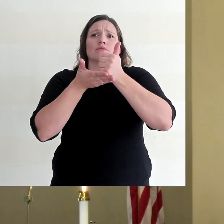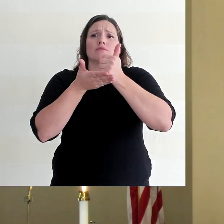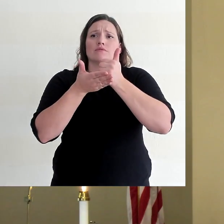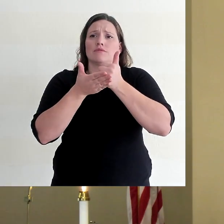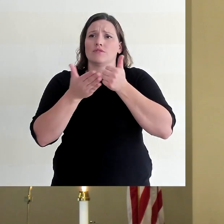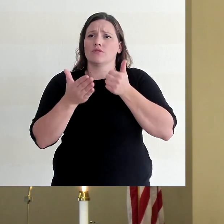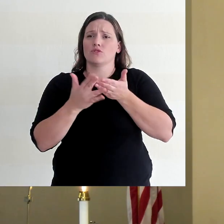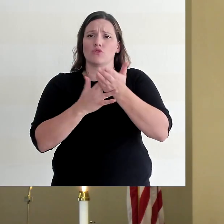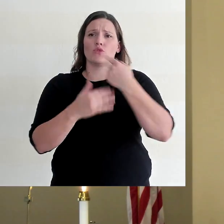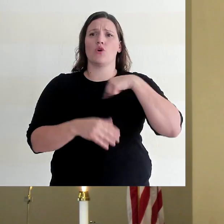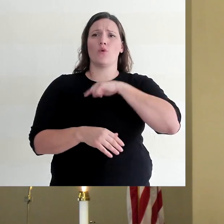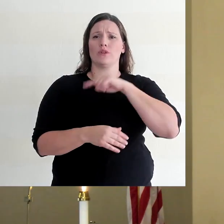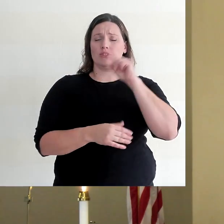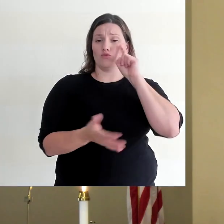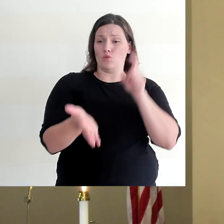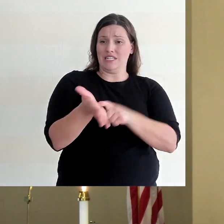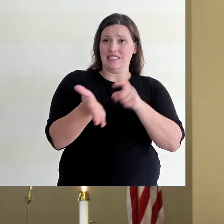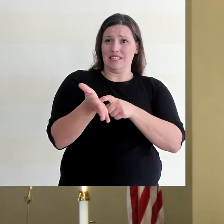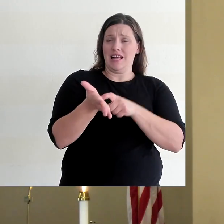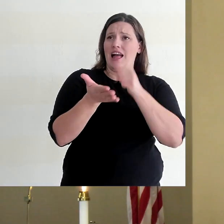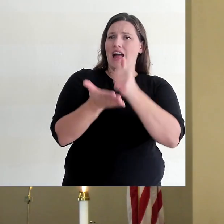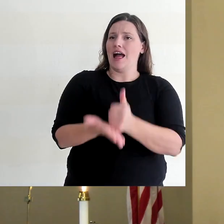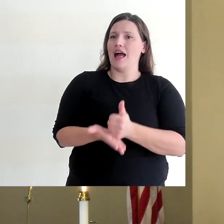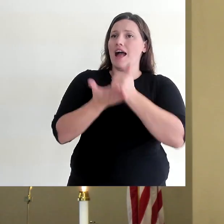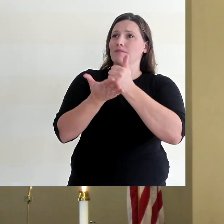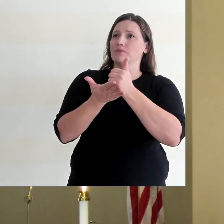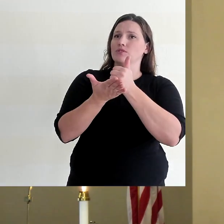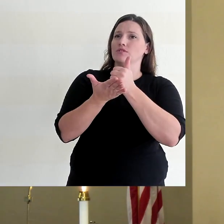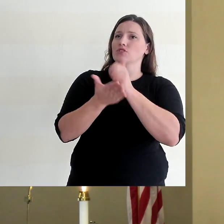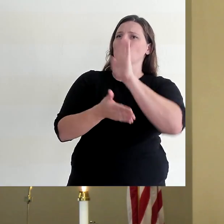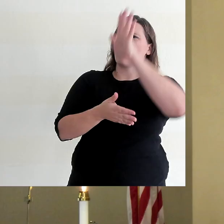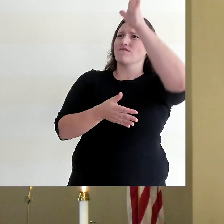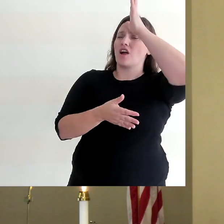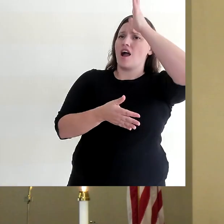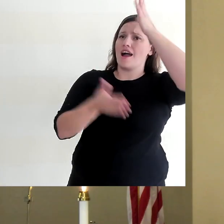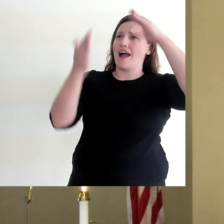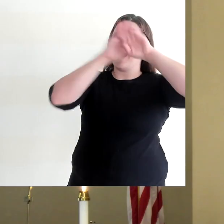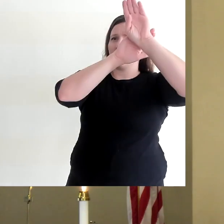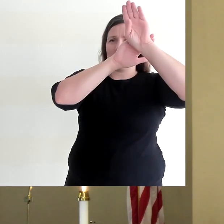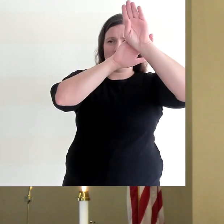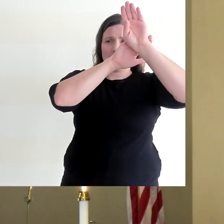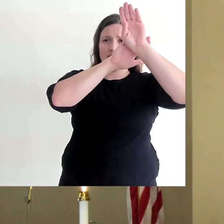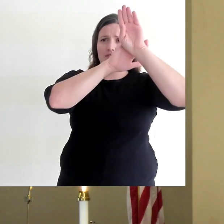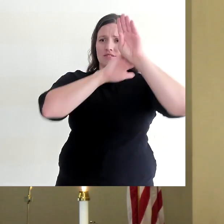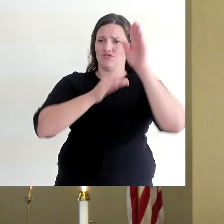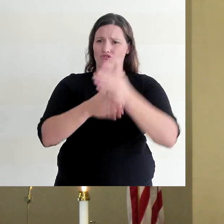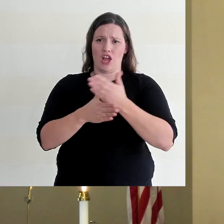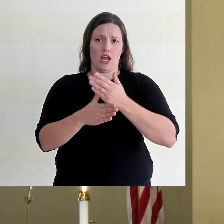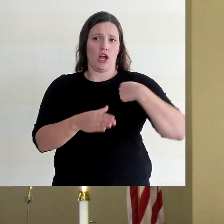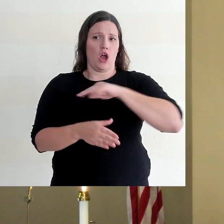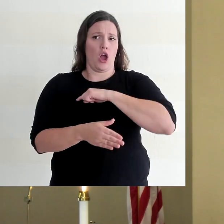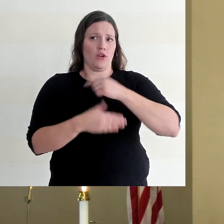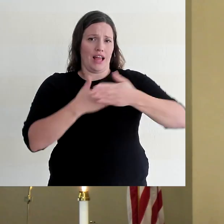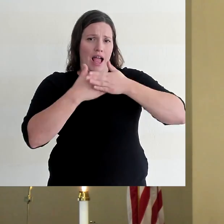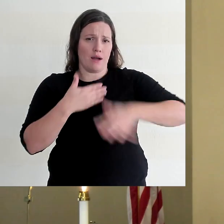and to do good and to share with our neighbor. Father, pray this knowing that you will help us to do these